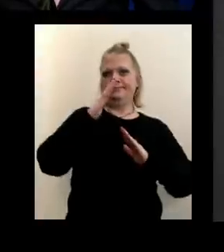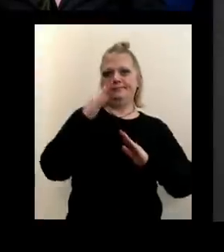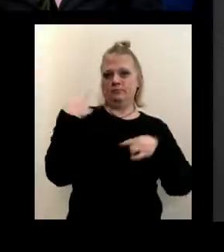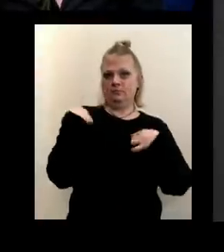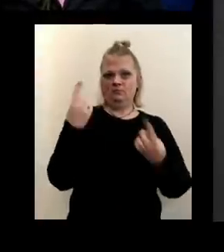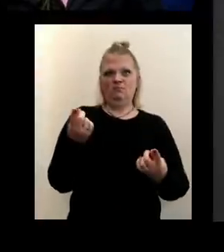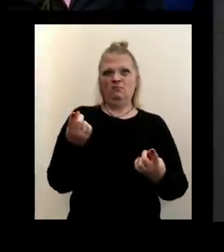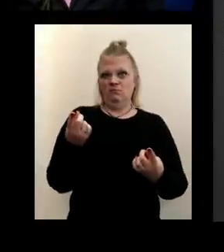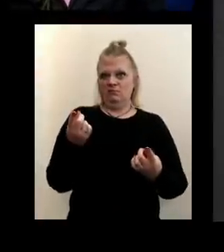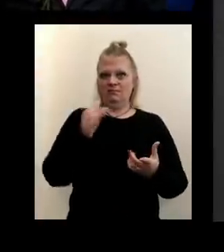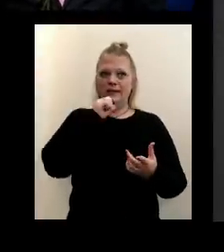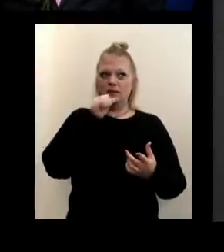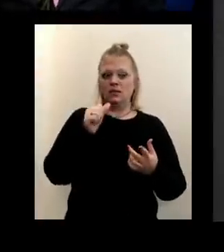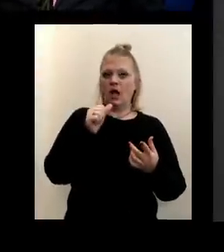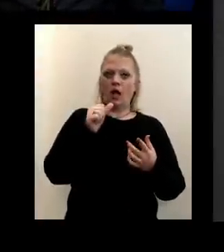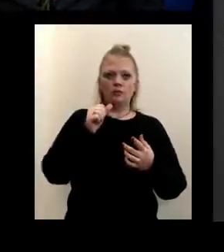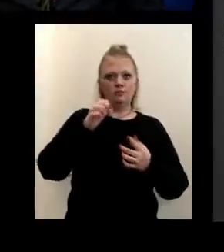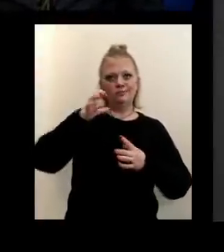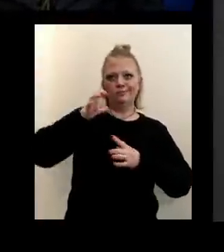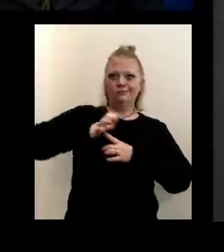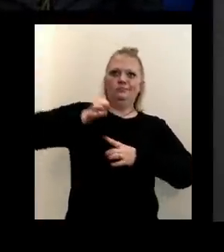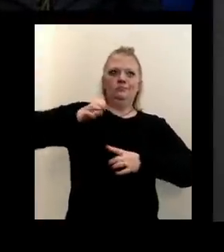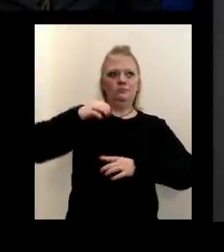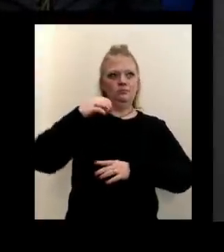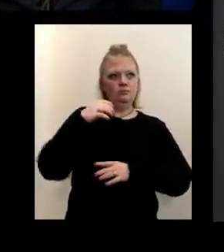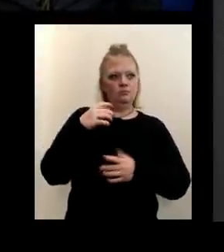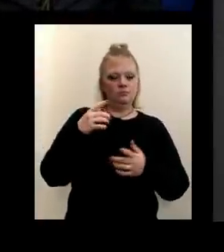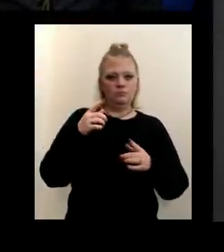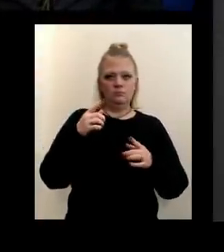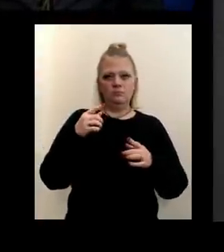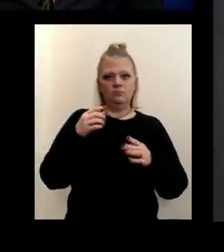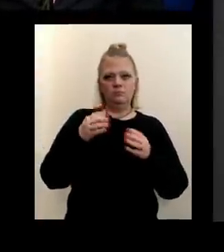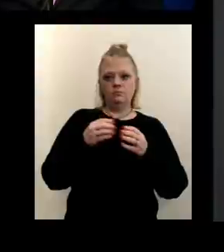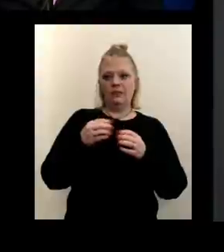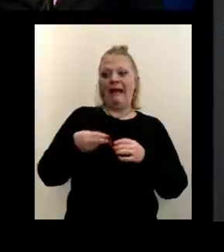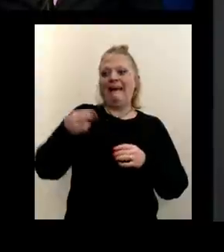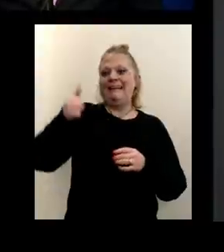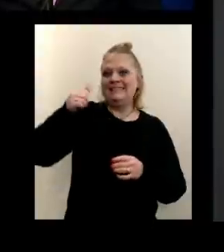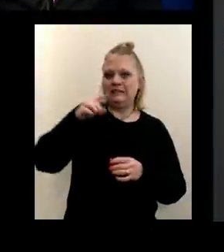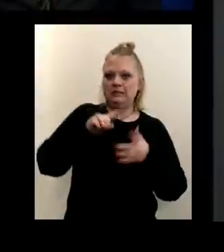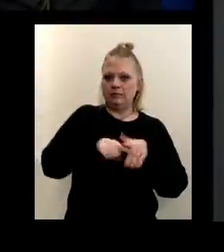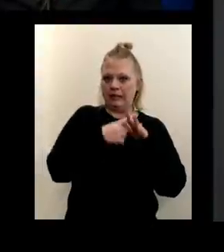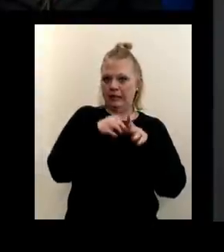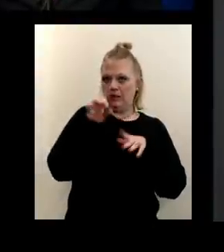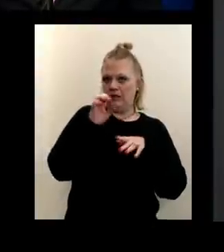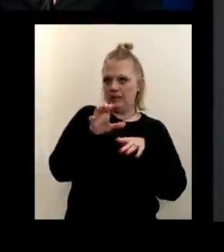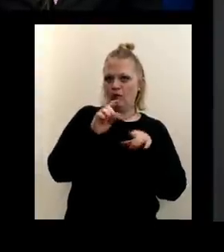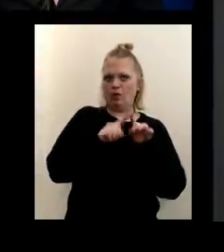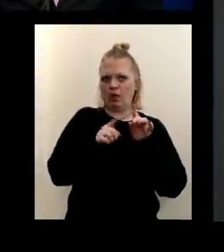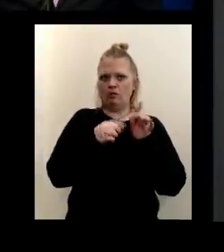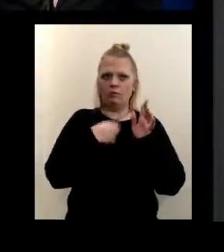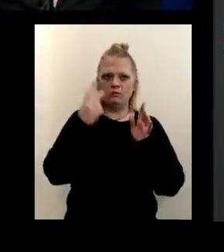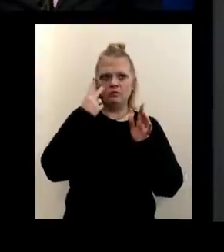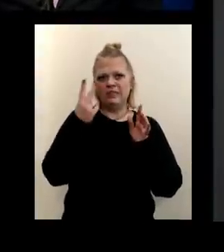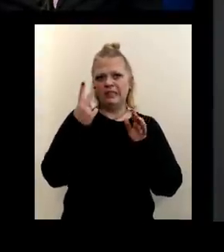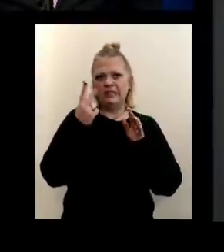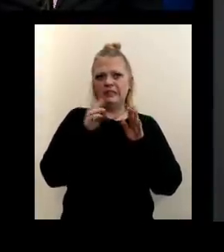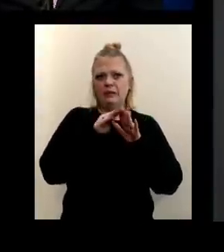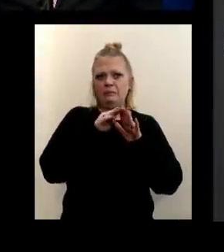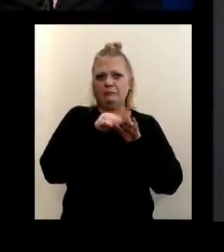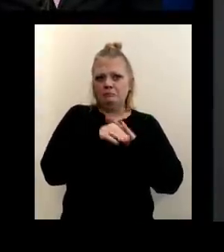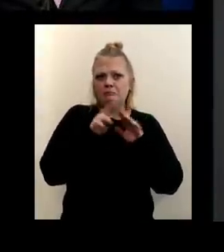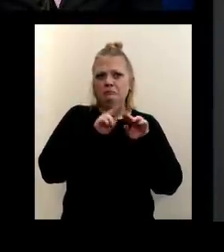quite some time. It's not the highest. We had a higher total at the beginning of December, but we have seen thankfully some drops in the last two days of